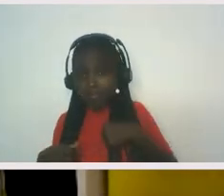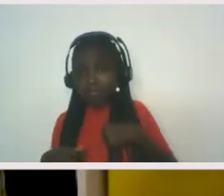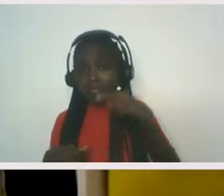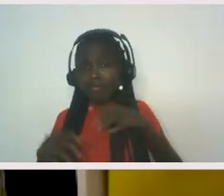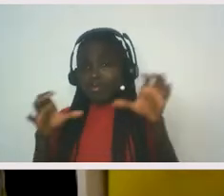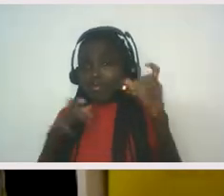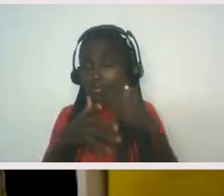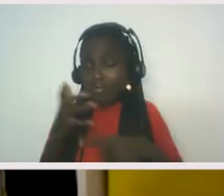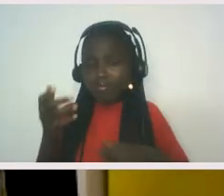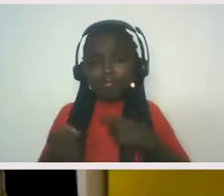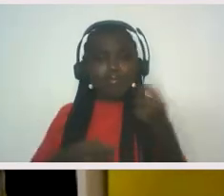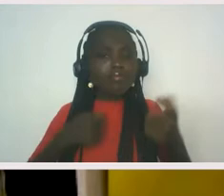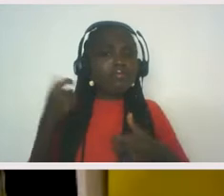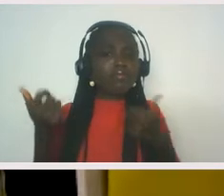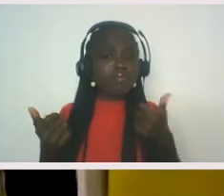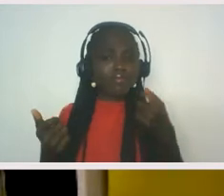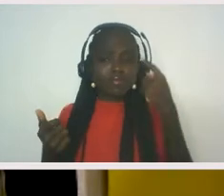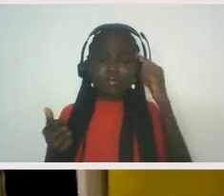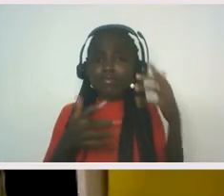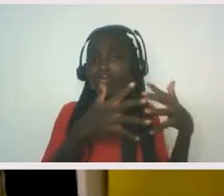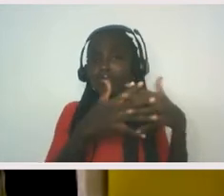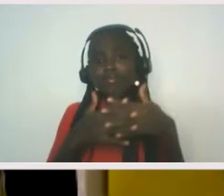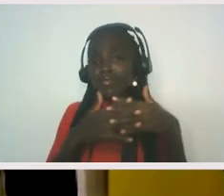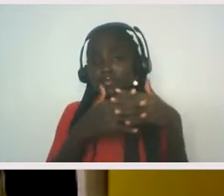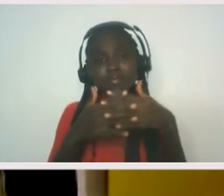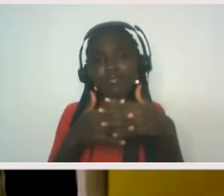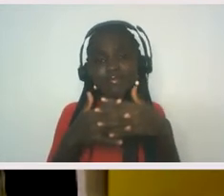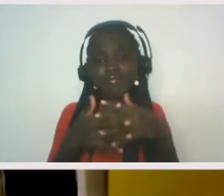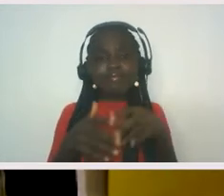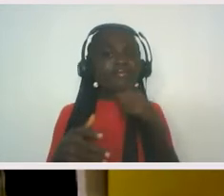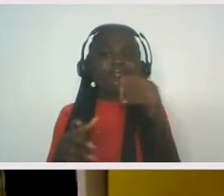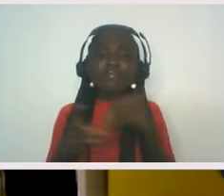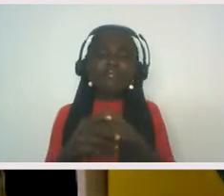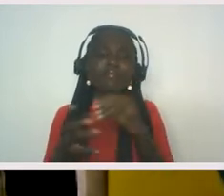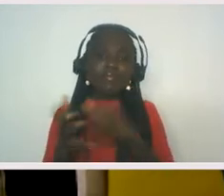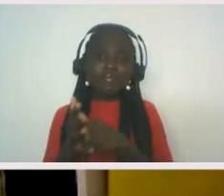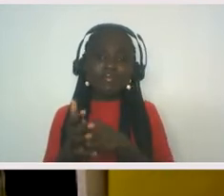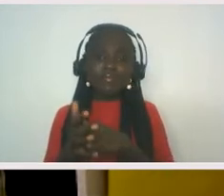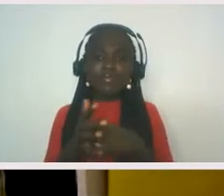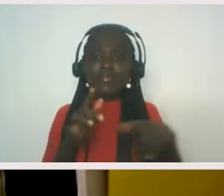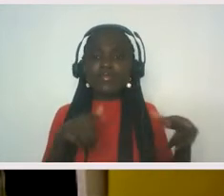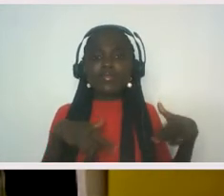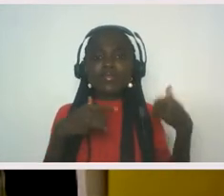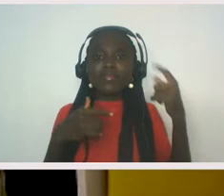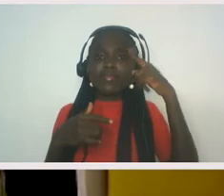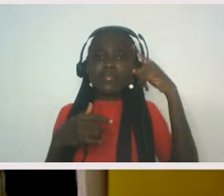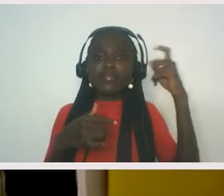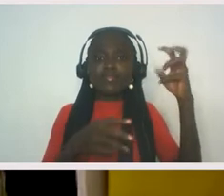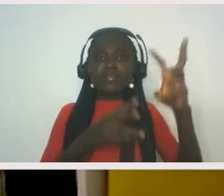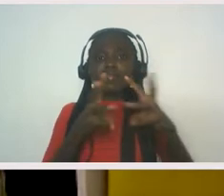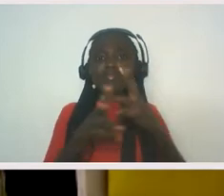actually not. And to step into the dream world that we created as a result of the structures